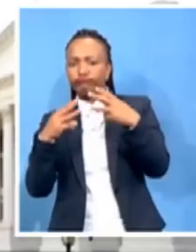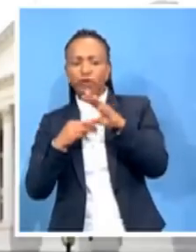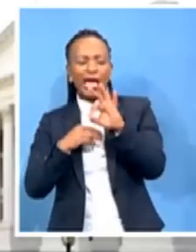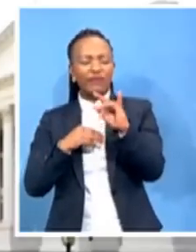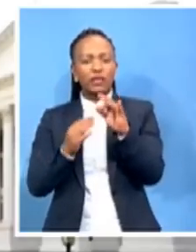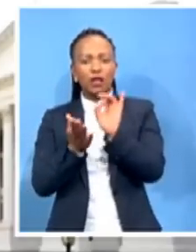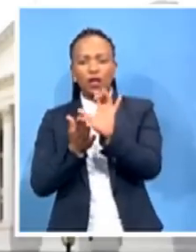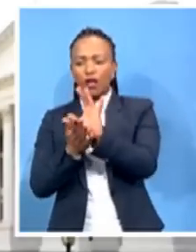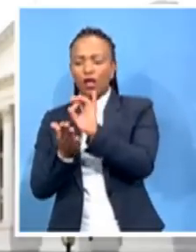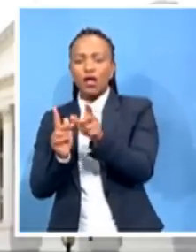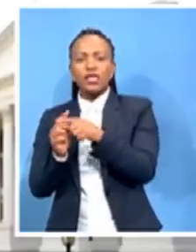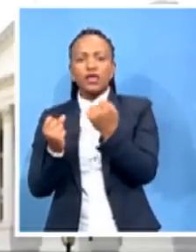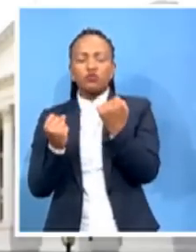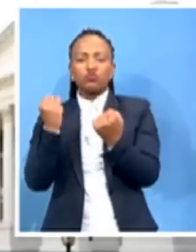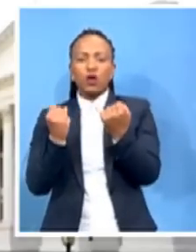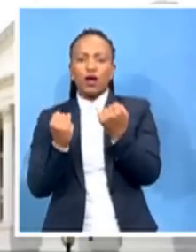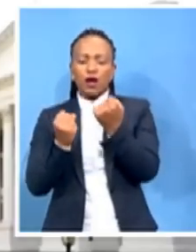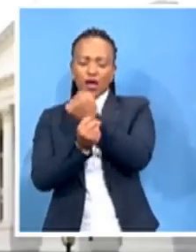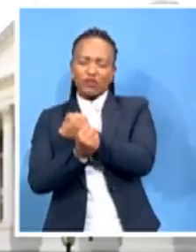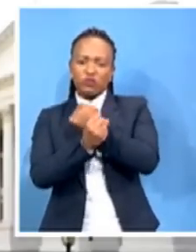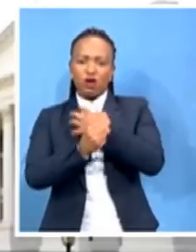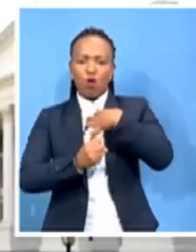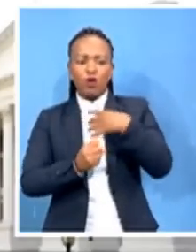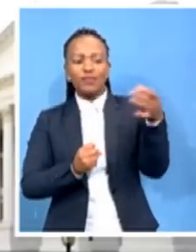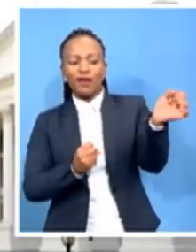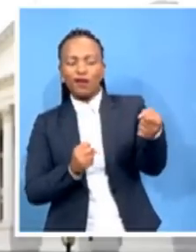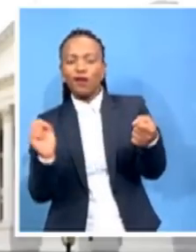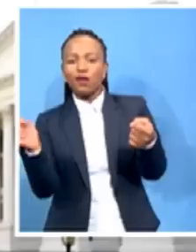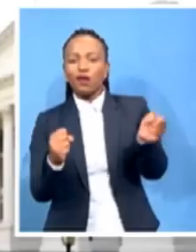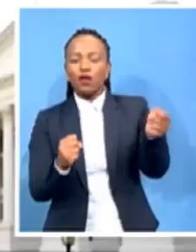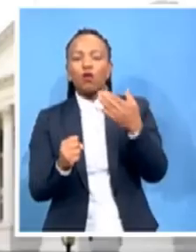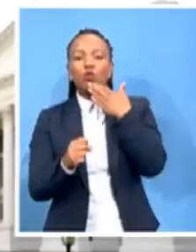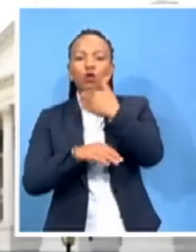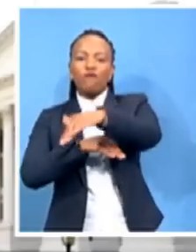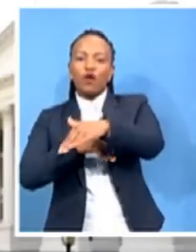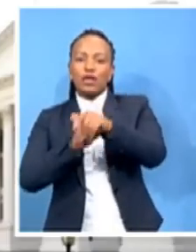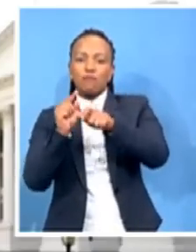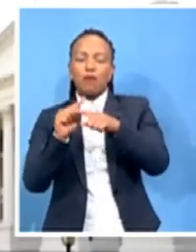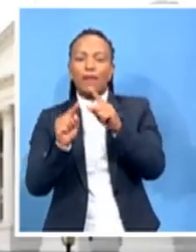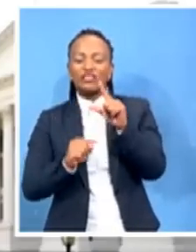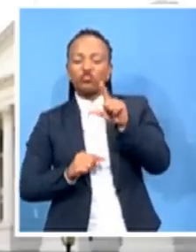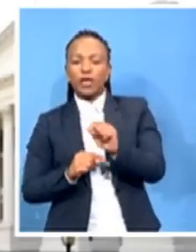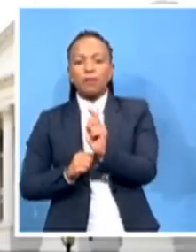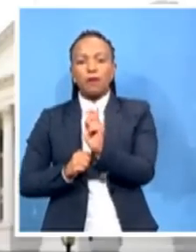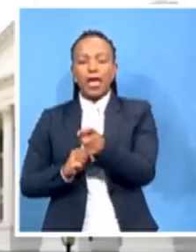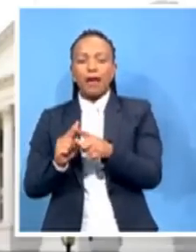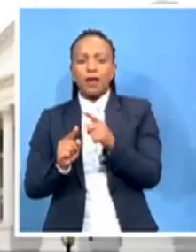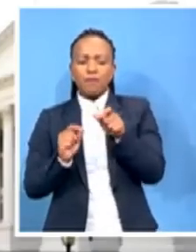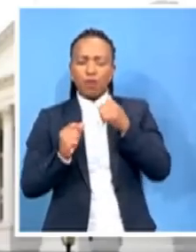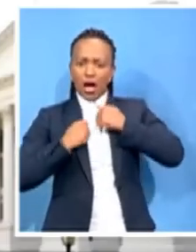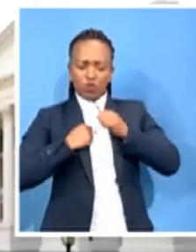employ foreigners because of their cheap labor and our people get unemployed. And they are now rising up and say,